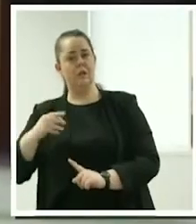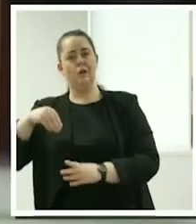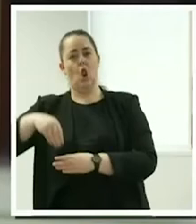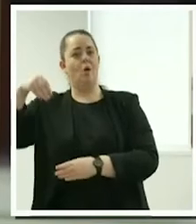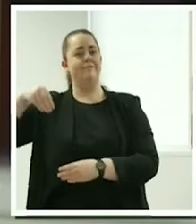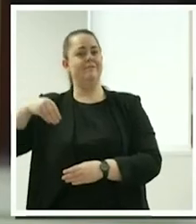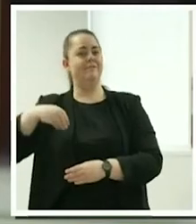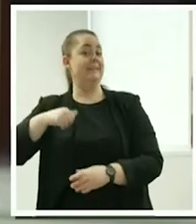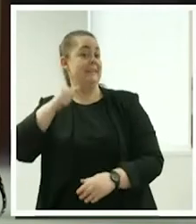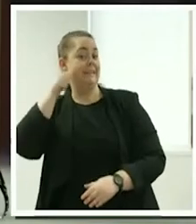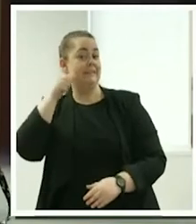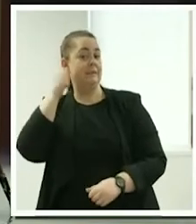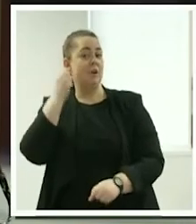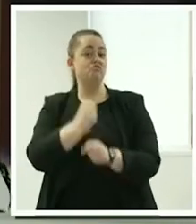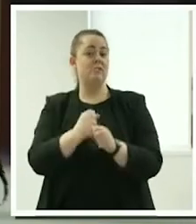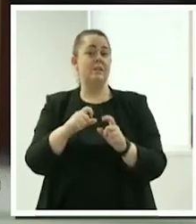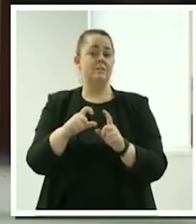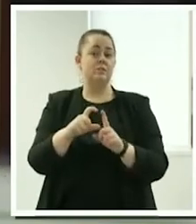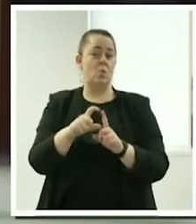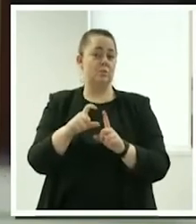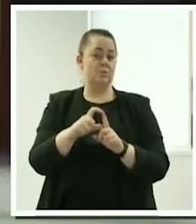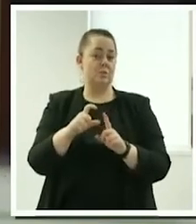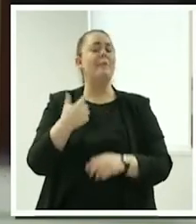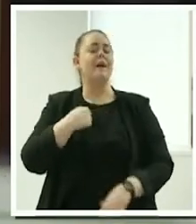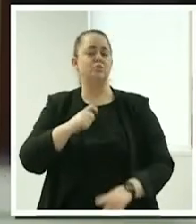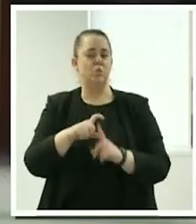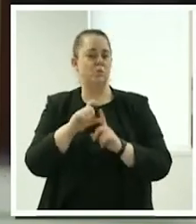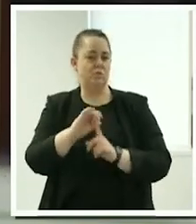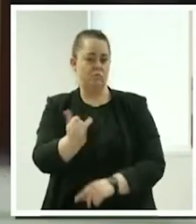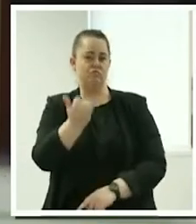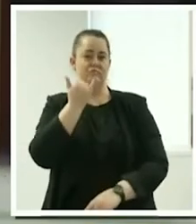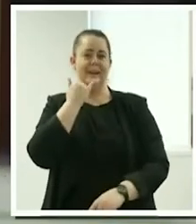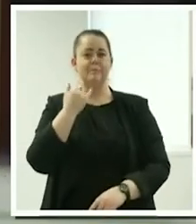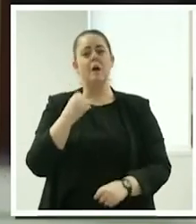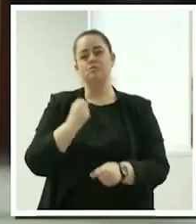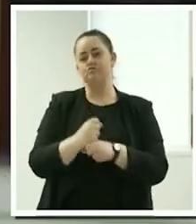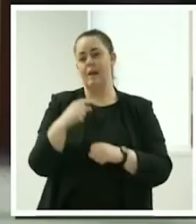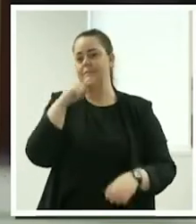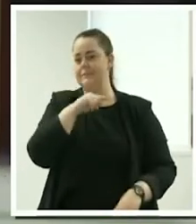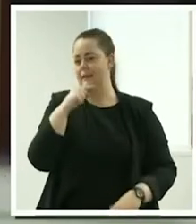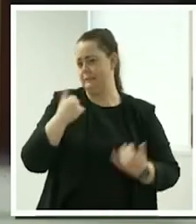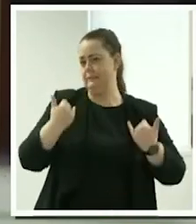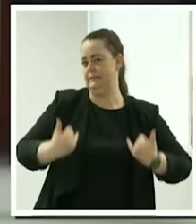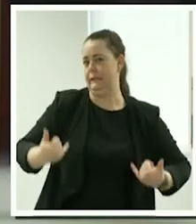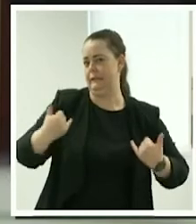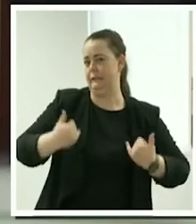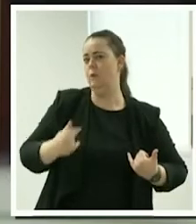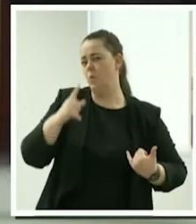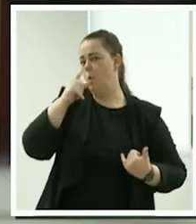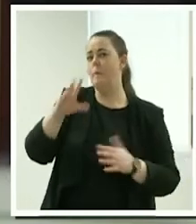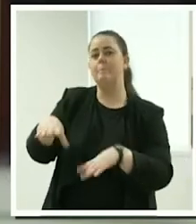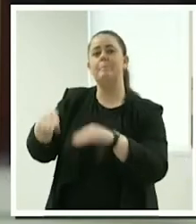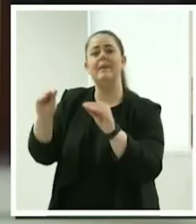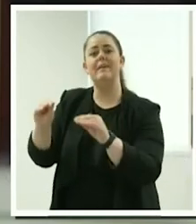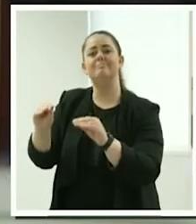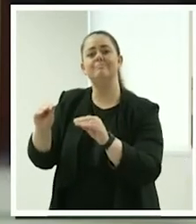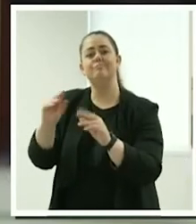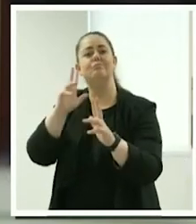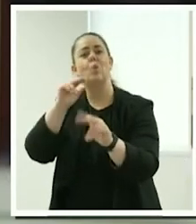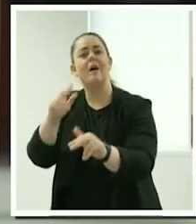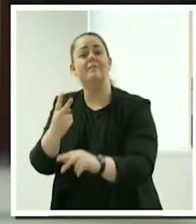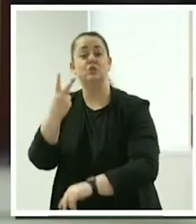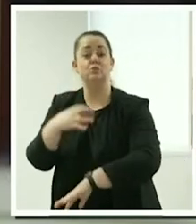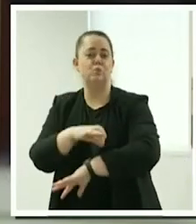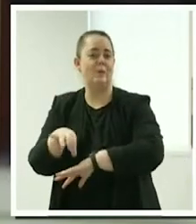daughter called me and my grandson was sick i was able to go and collect him and look after him for the two hours while his mother